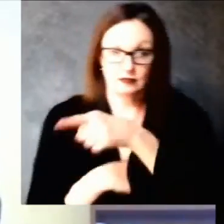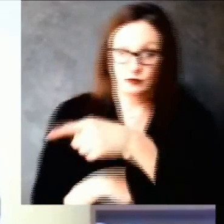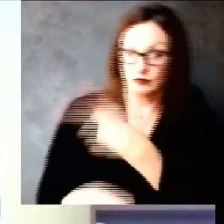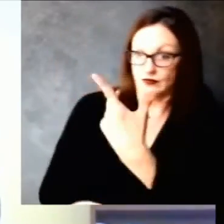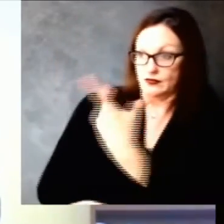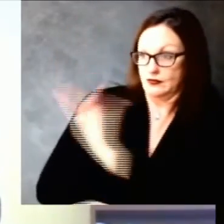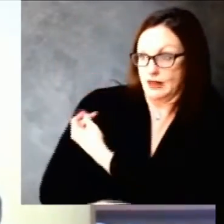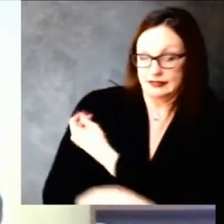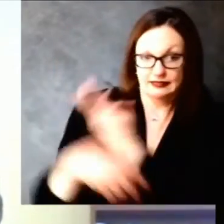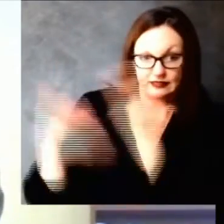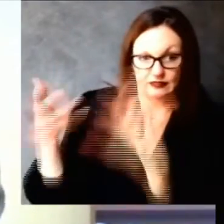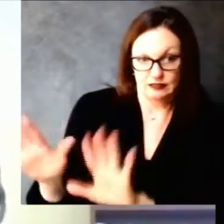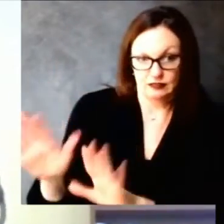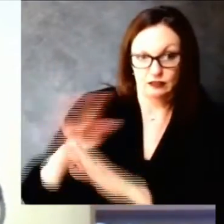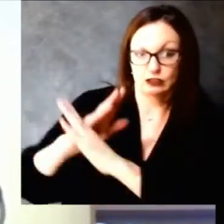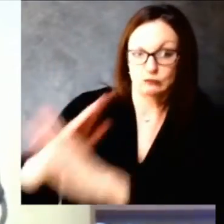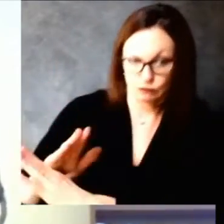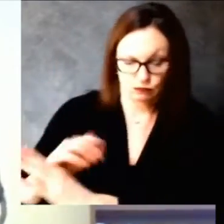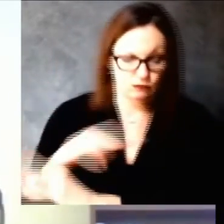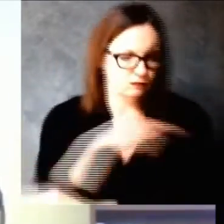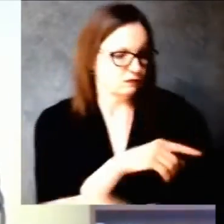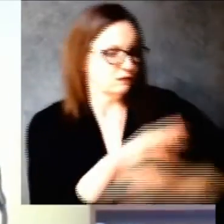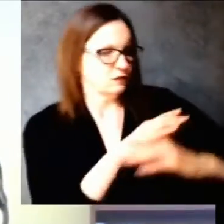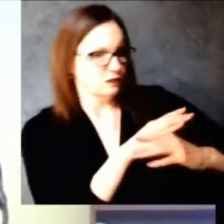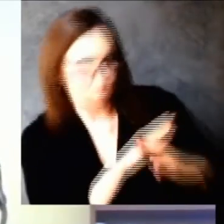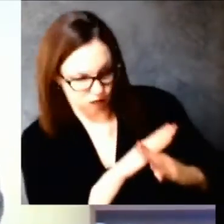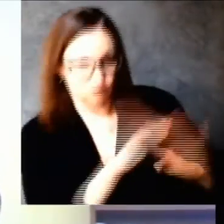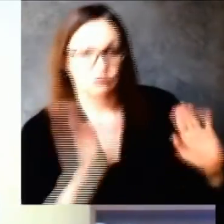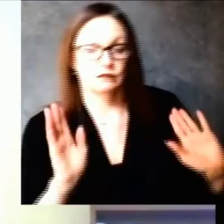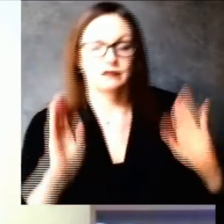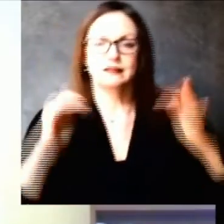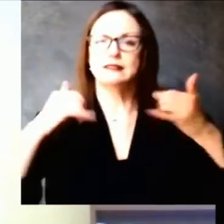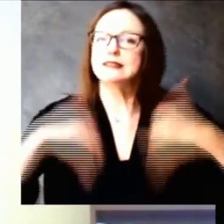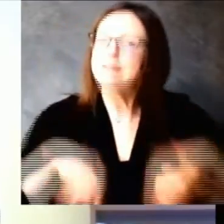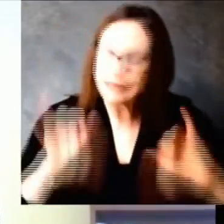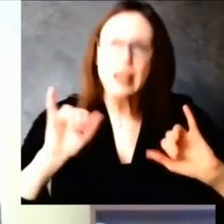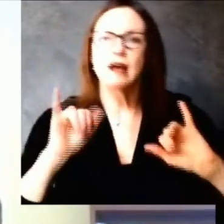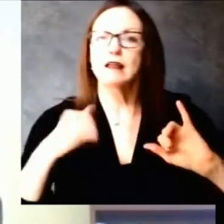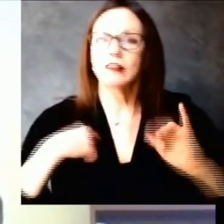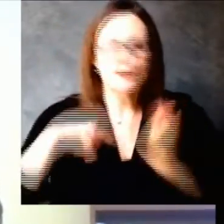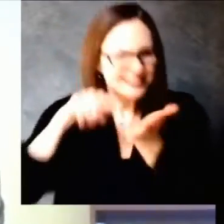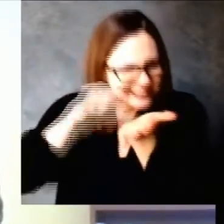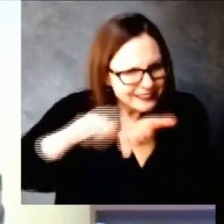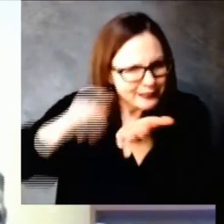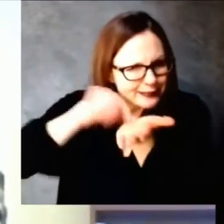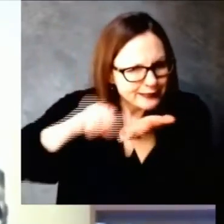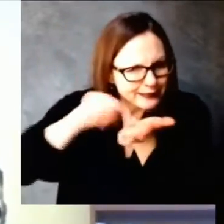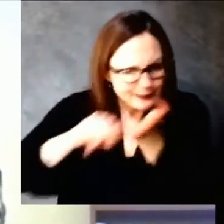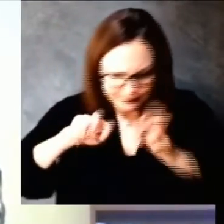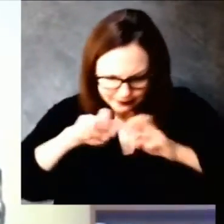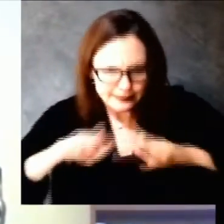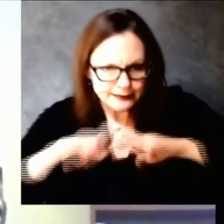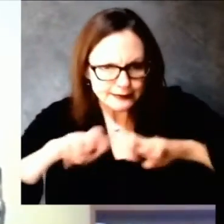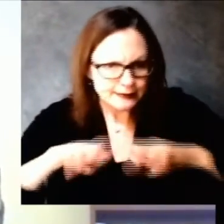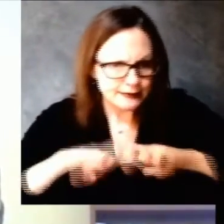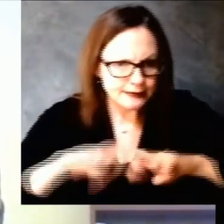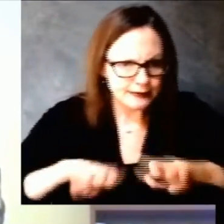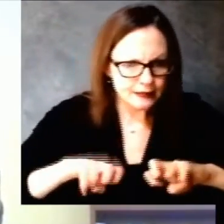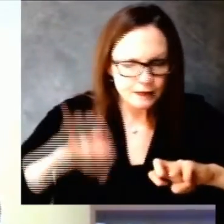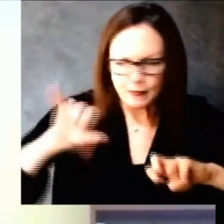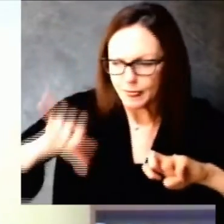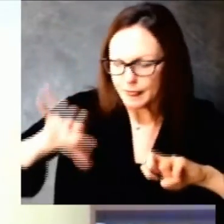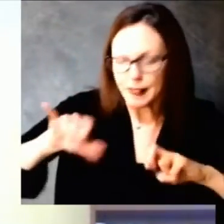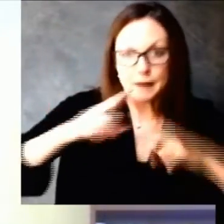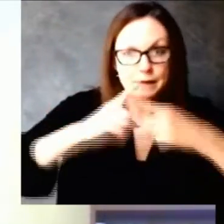is changing or mutating and if we need additional boosters or repeat vaccines to keep the virus at